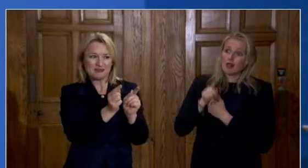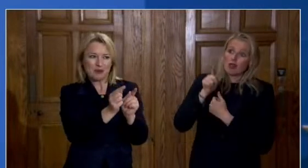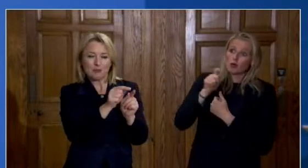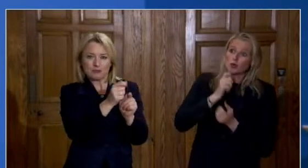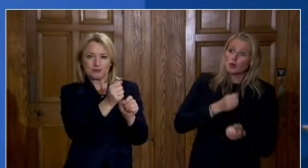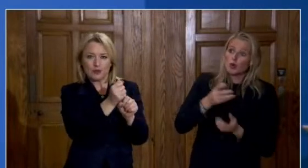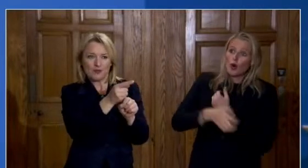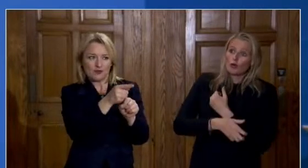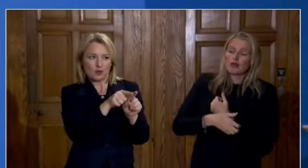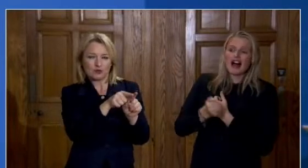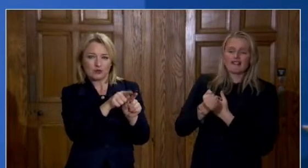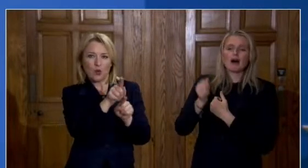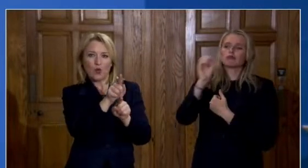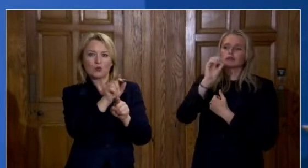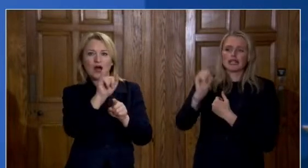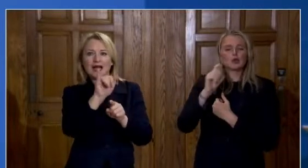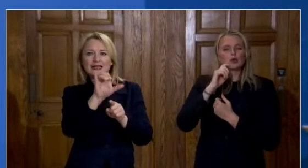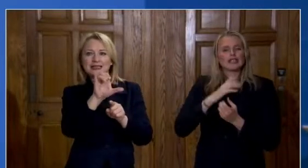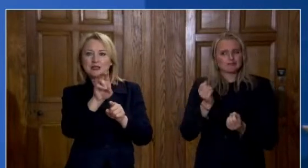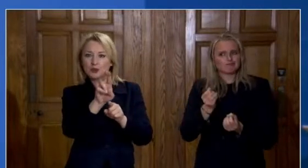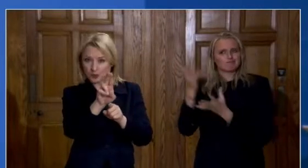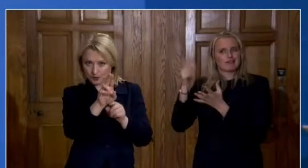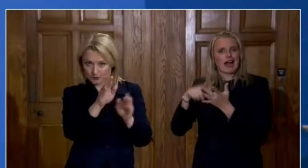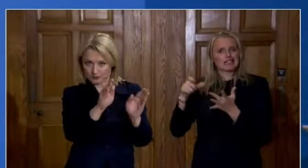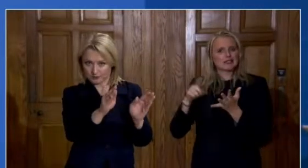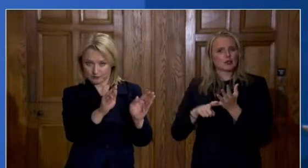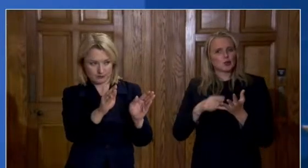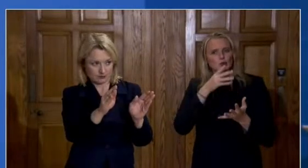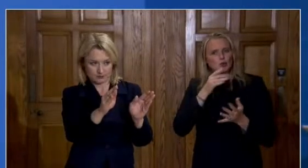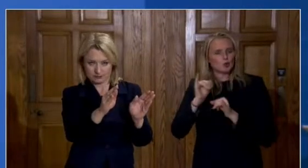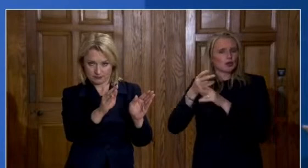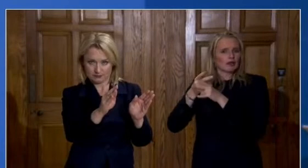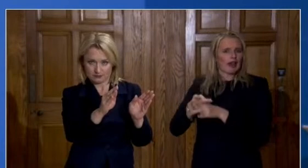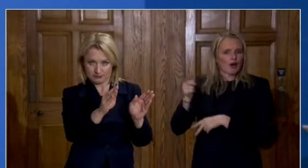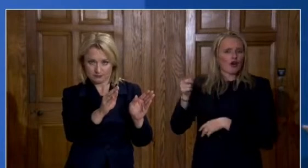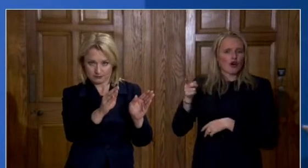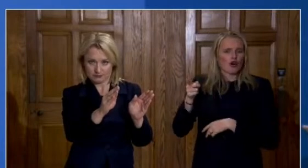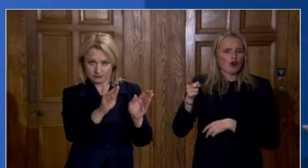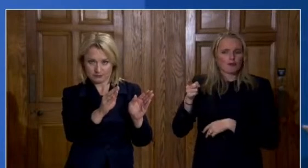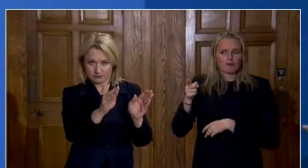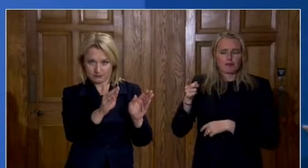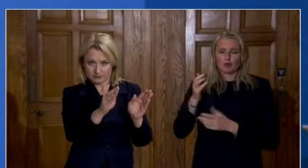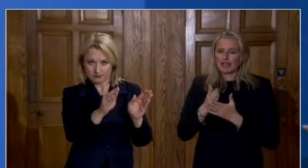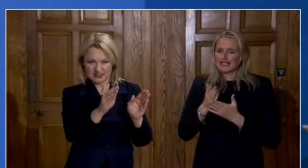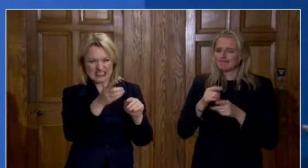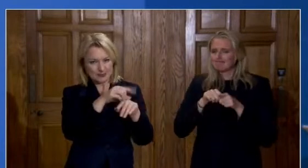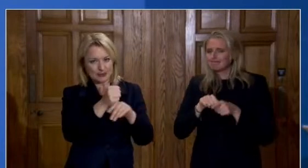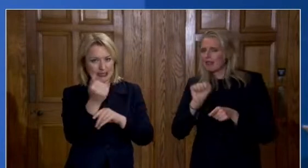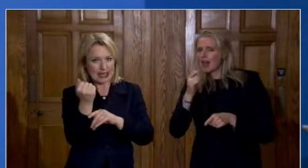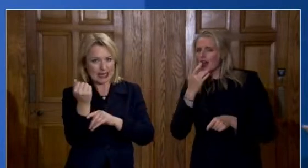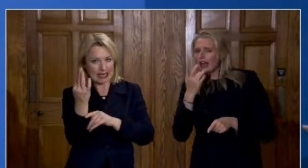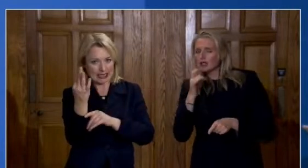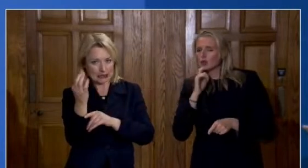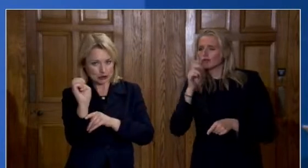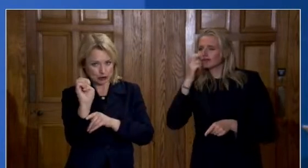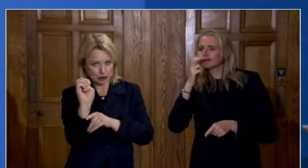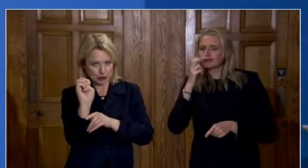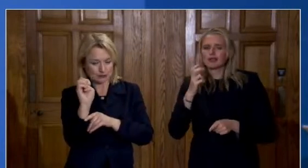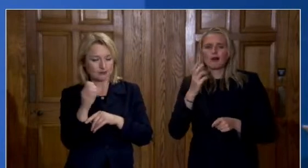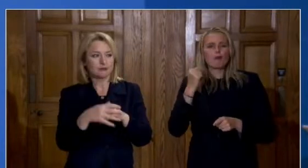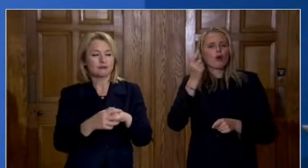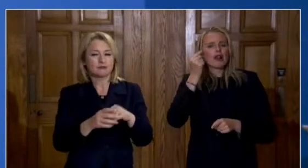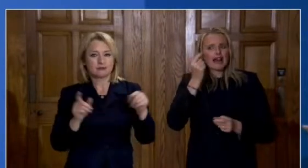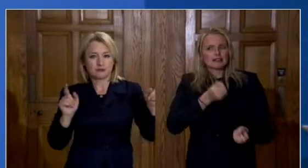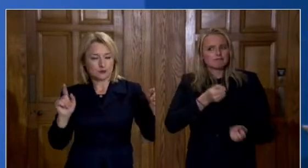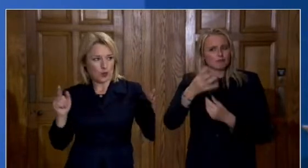icu admission etc which is dependent very much on on age so i think we're probably